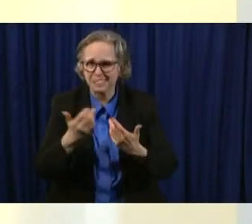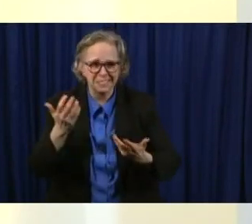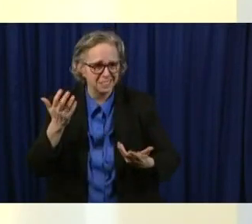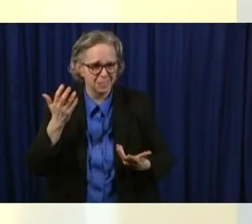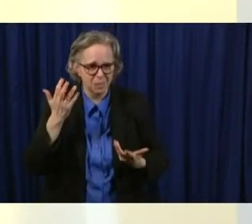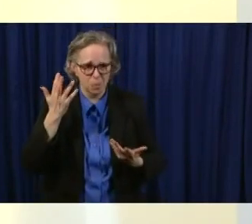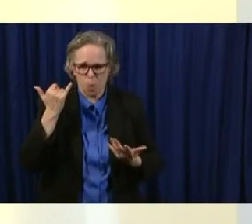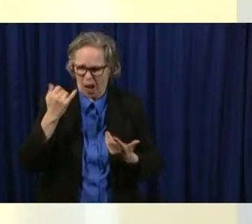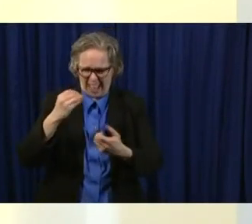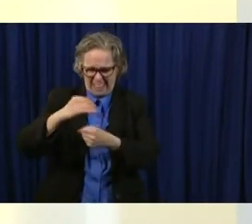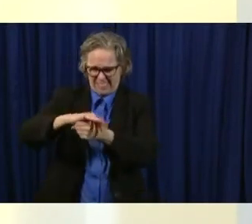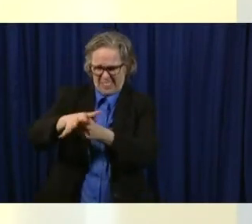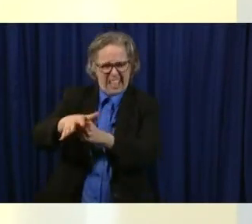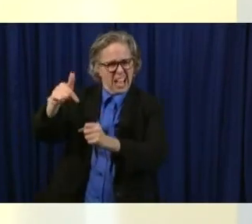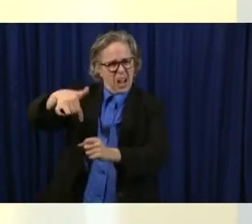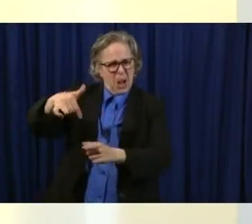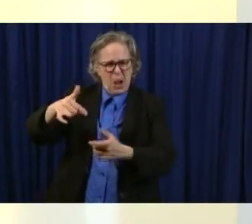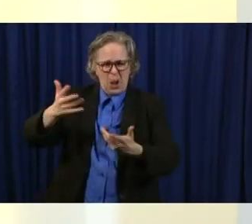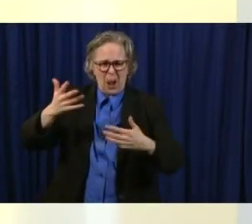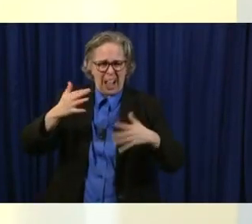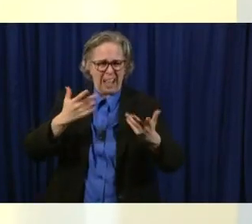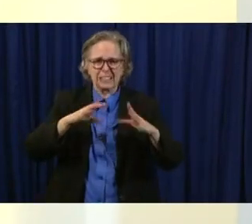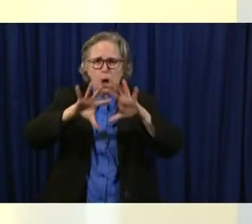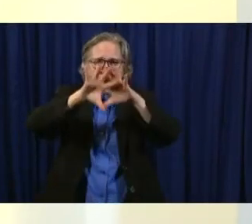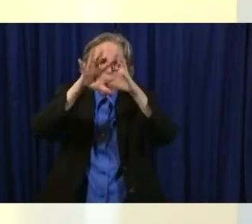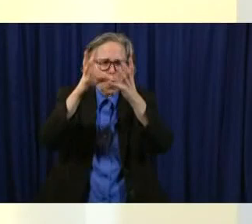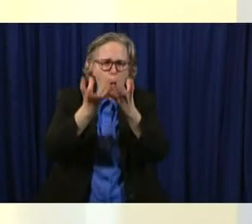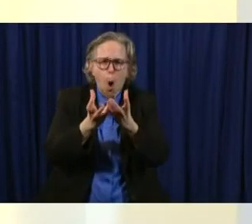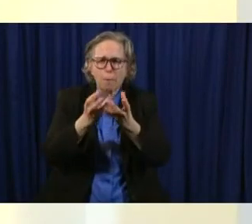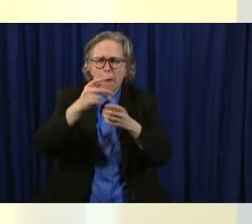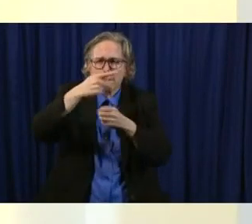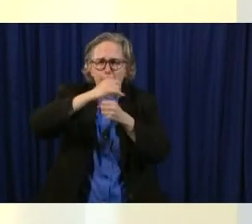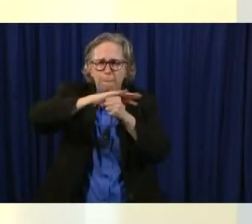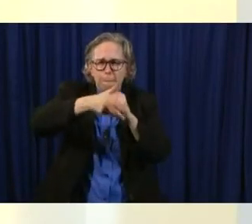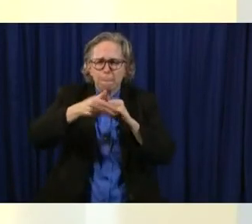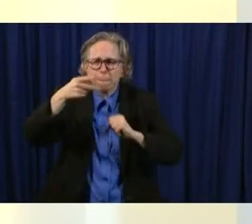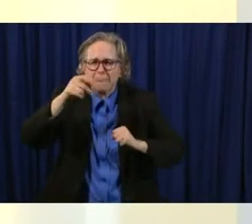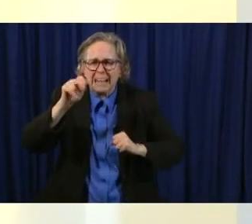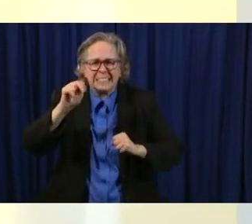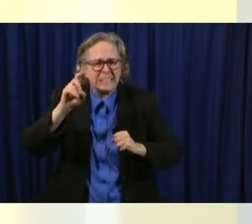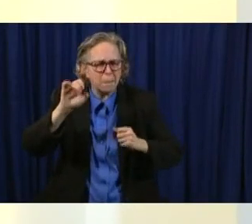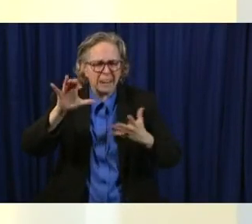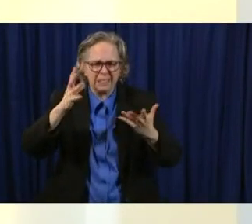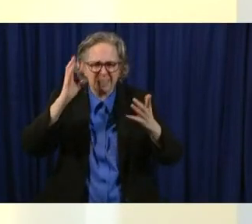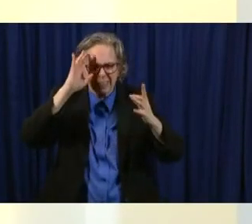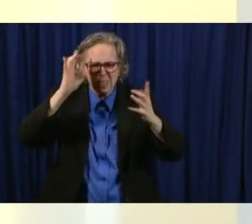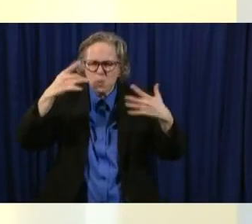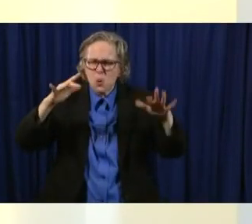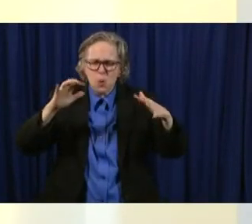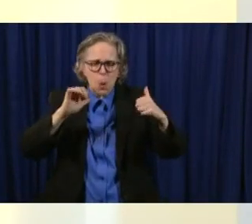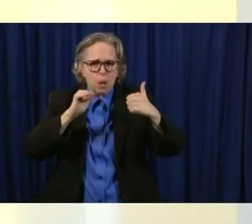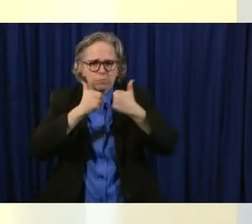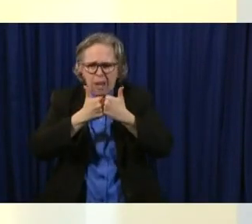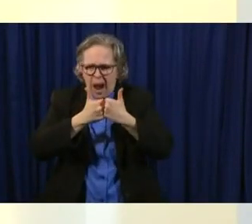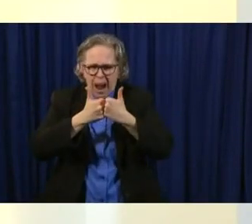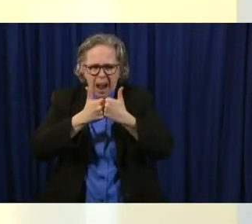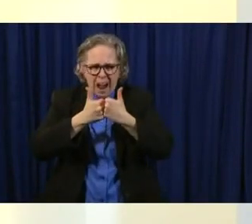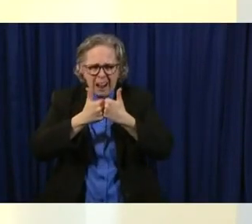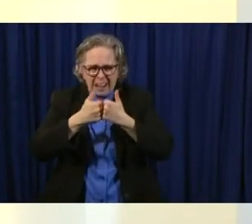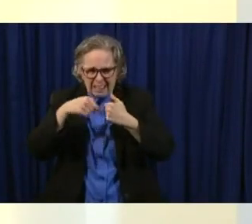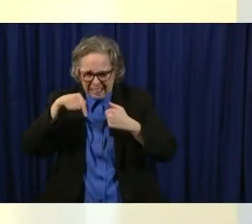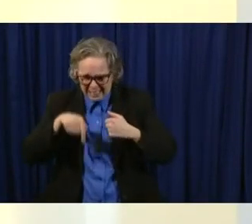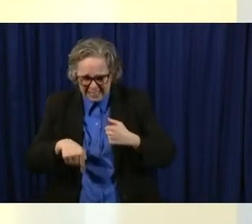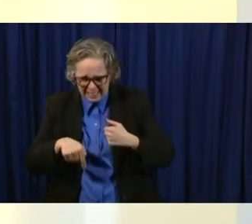pandemic themselves can be very challenging, um, for so many more reasons, not just the virus itself,